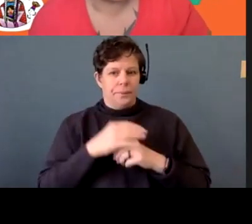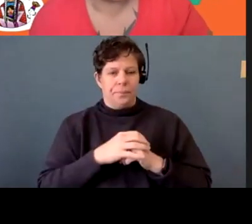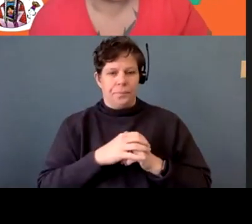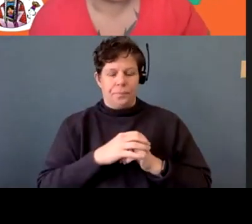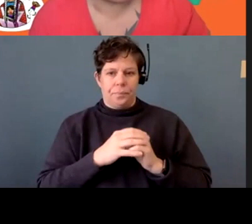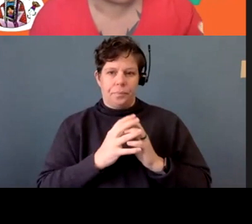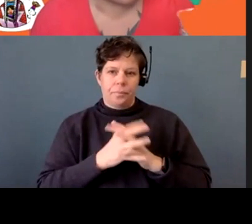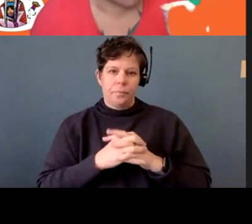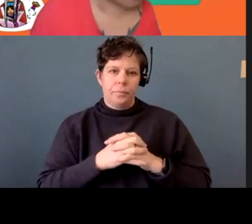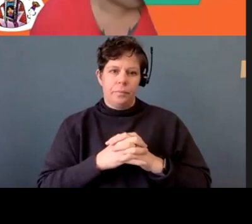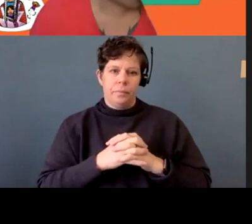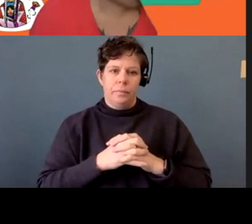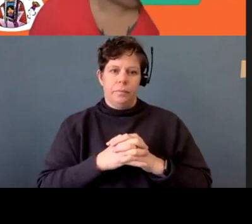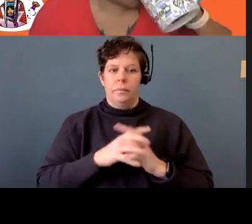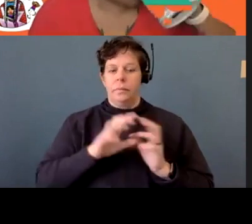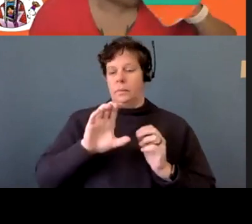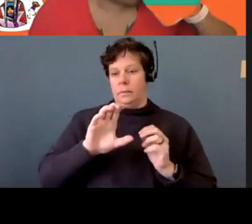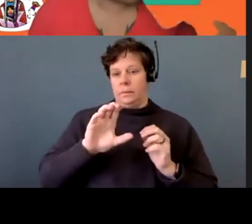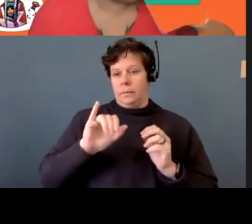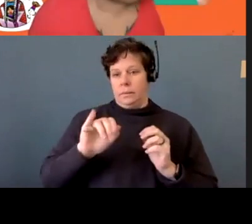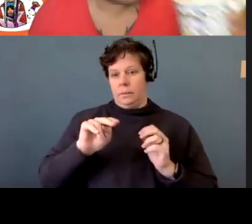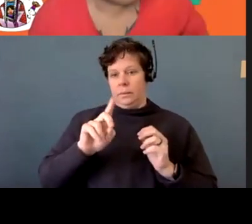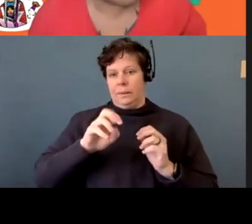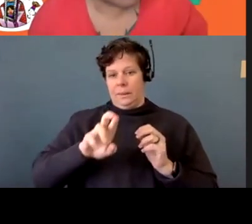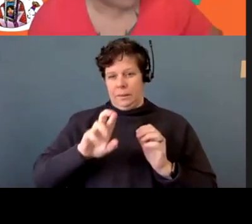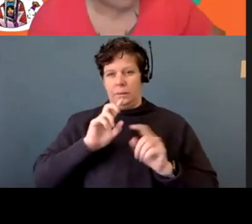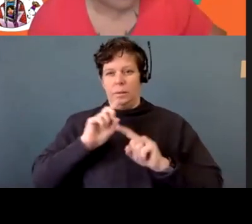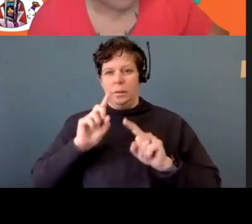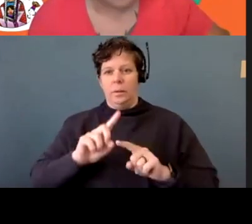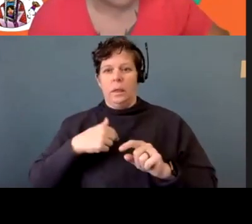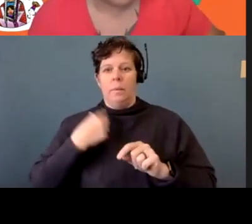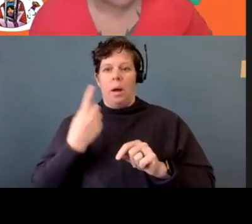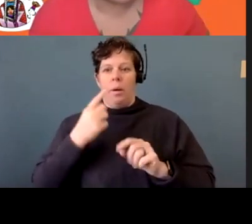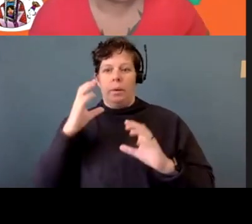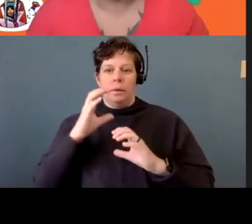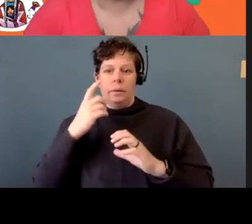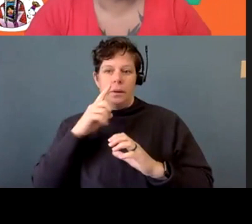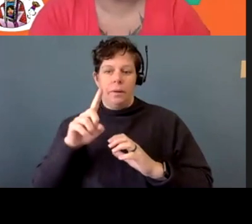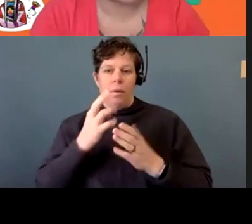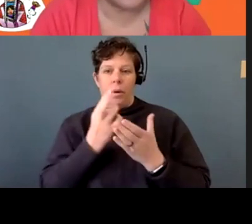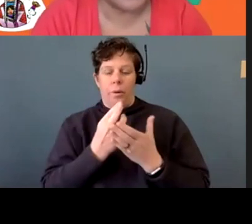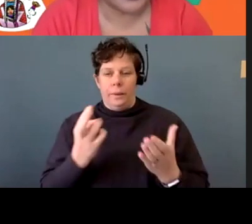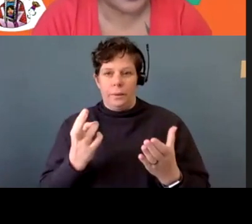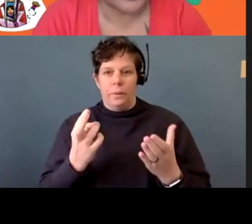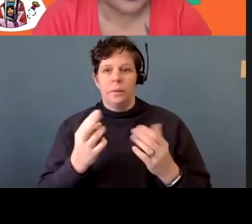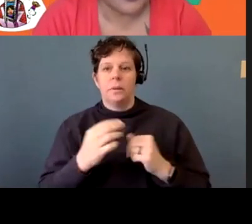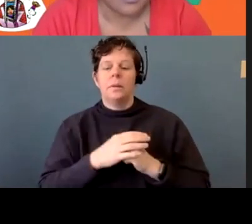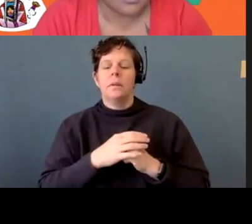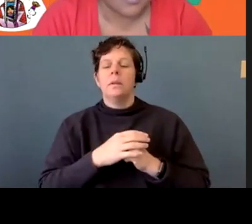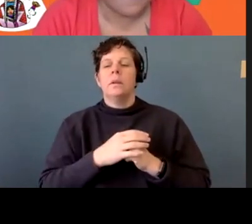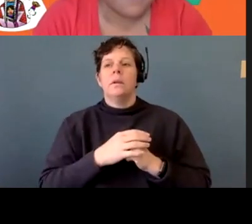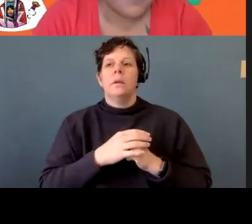I think with me, I'm always looking for resources, somebody